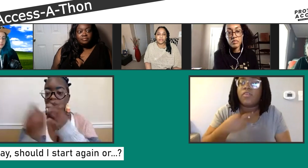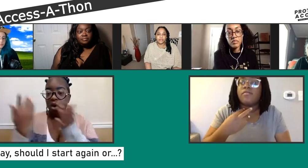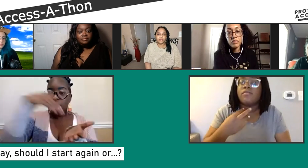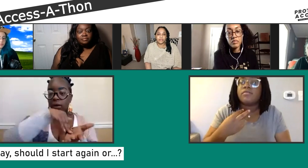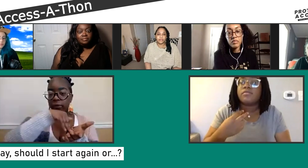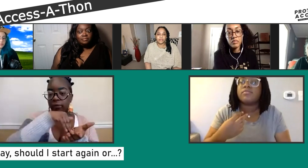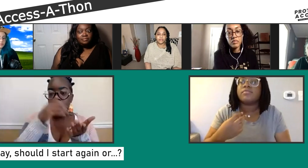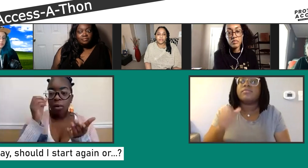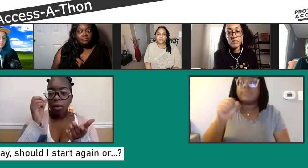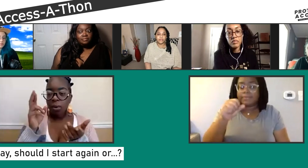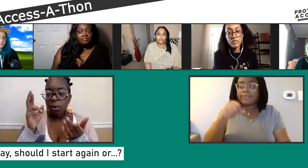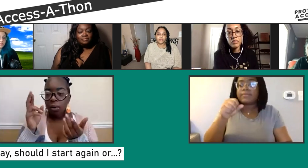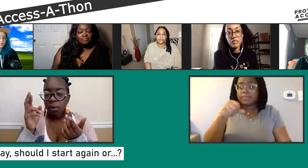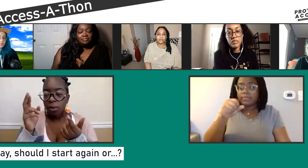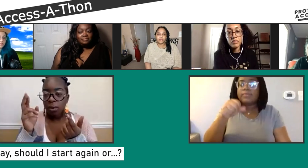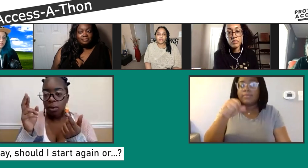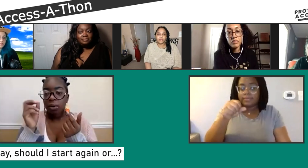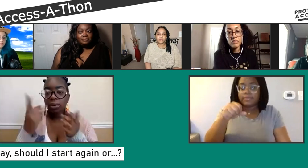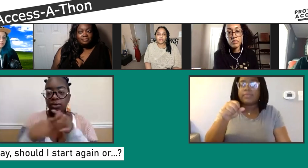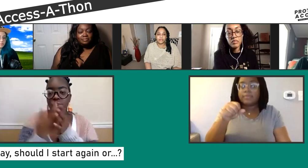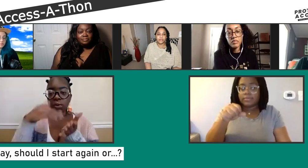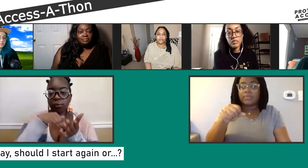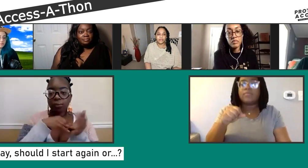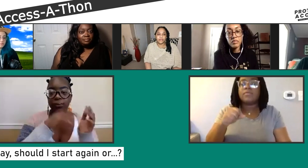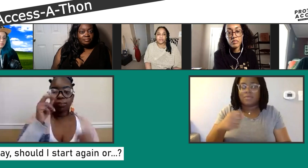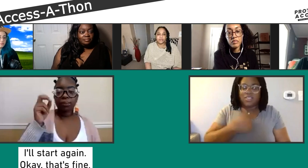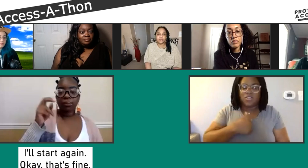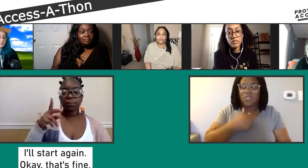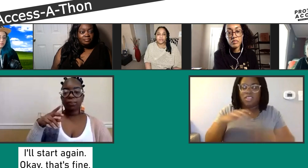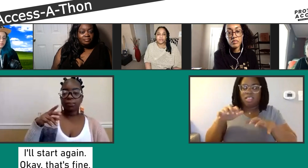Interpreter is going to switch since the interpreter is having some internet glitching.